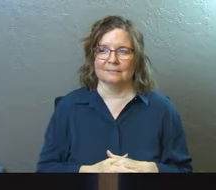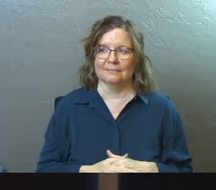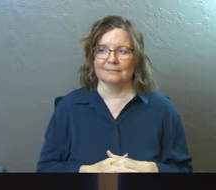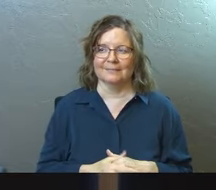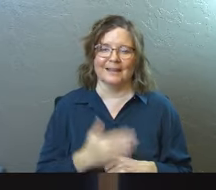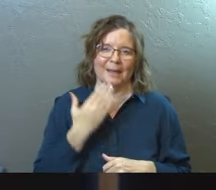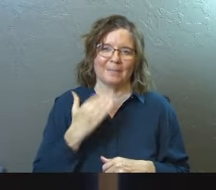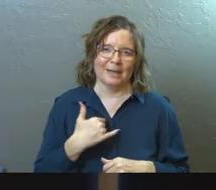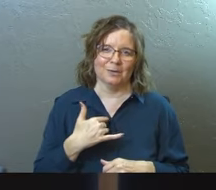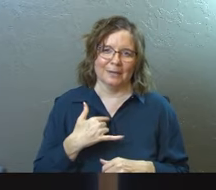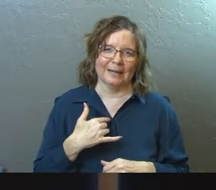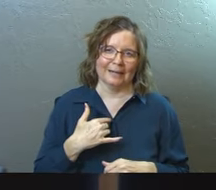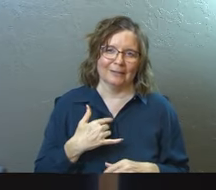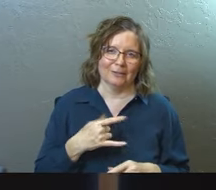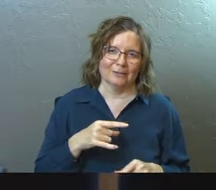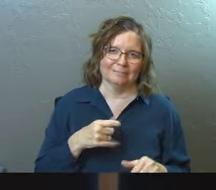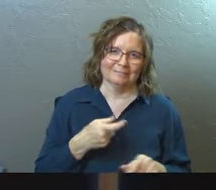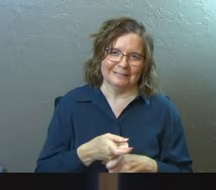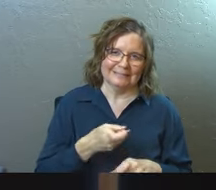Good. I'm glad you're getting the sarcasm.